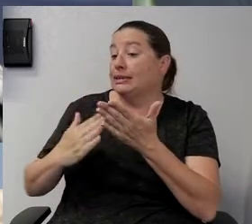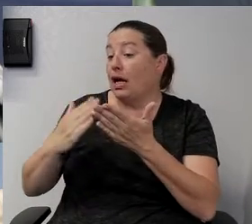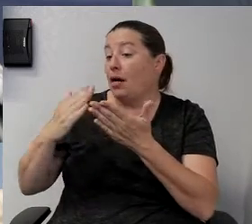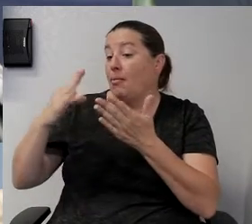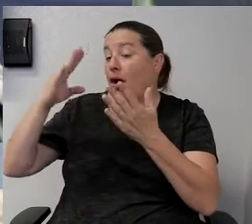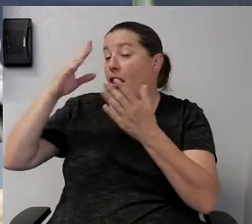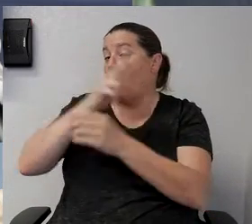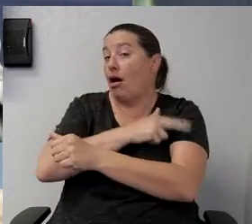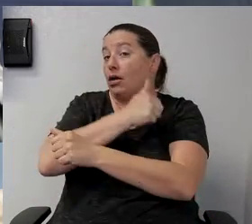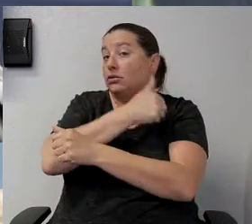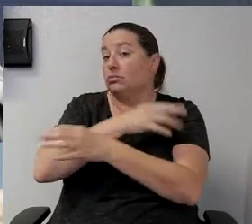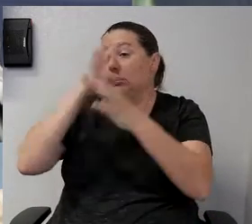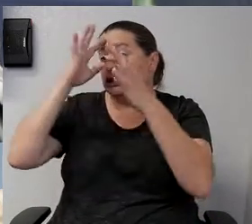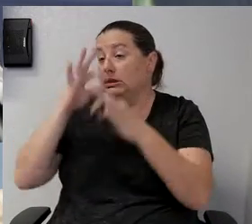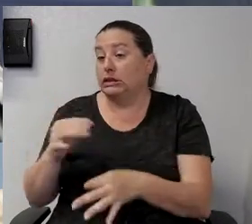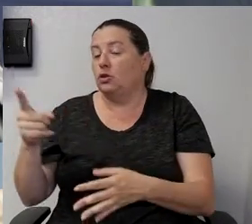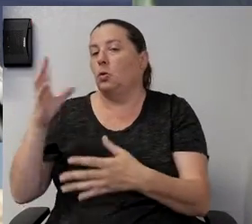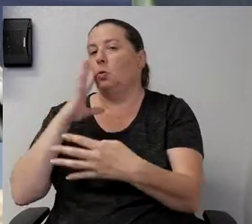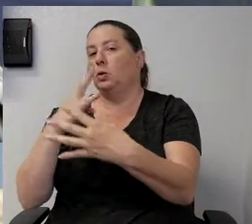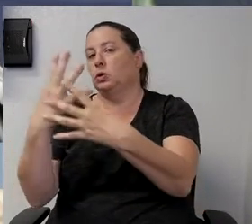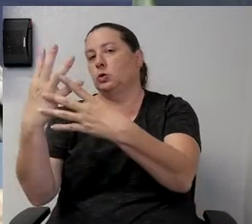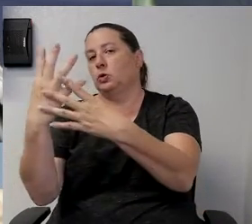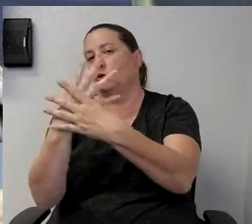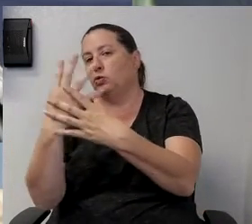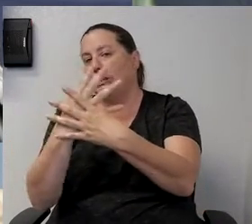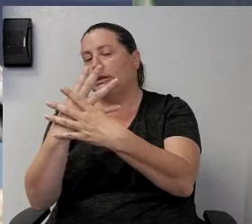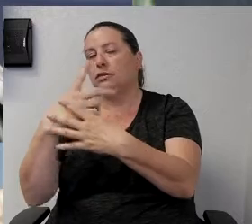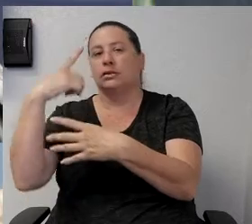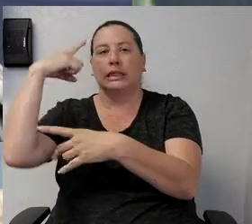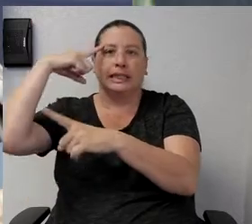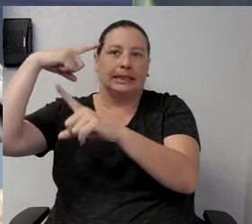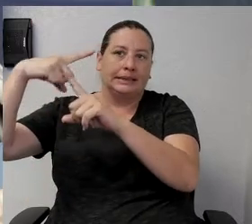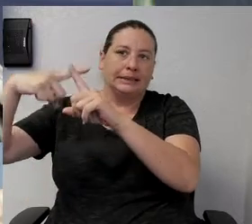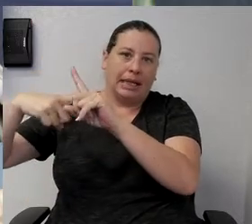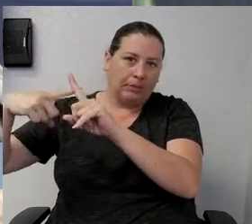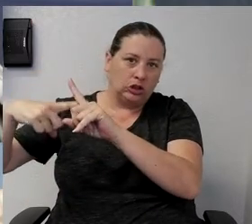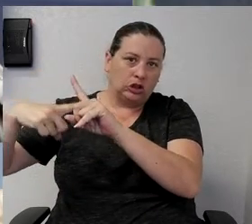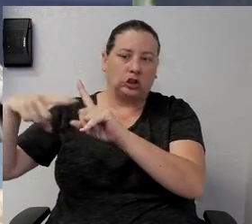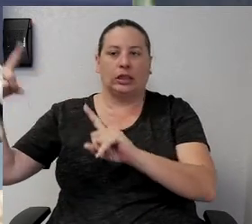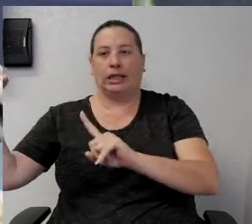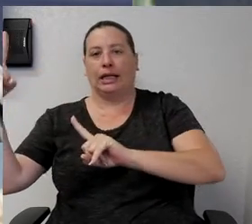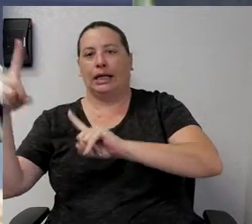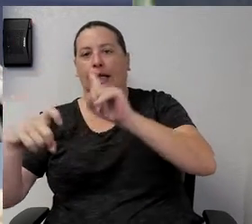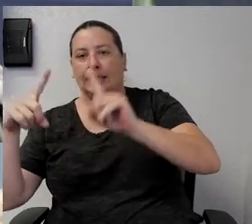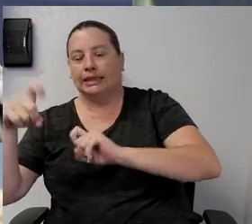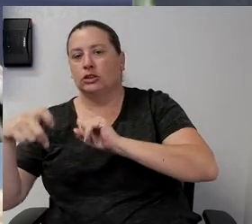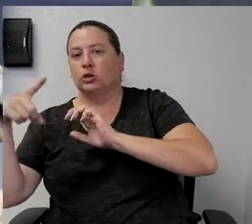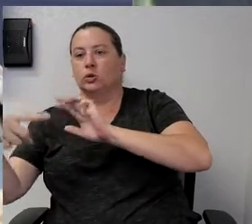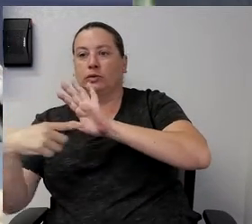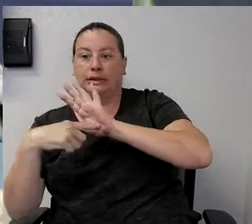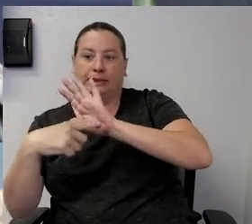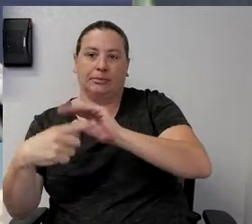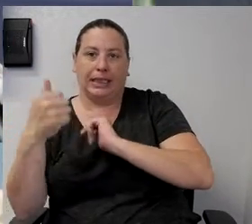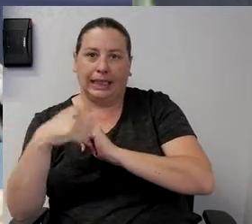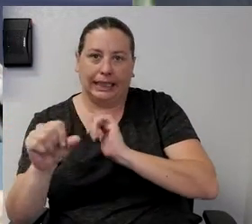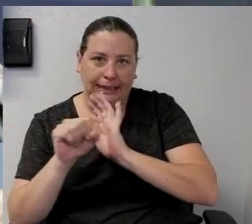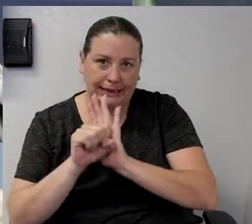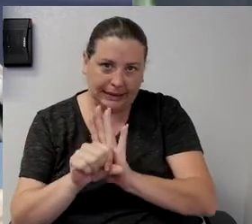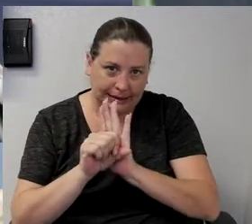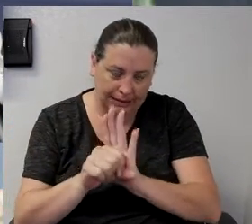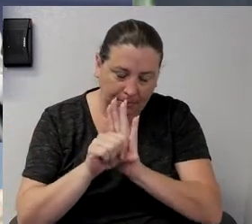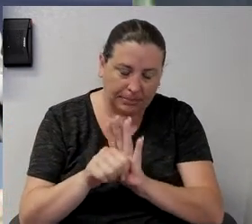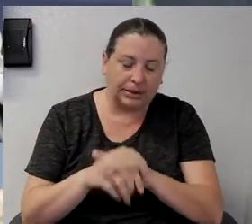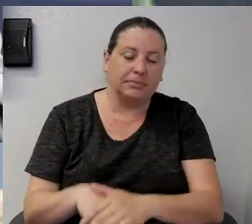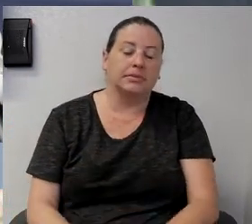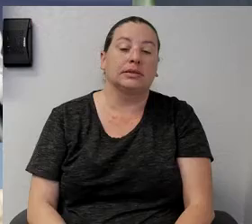they're only just gonna screen them you know temperature ask them the questions are you exhibiting any symptoms and